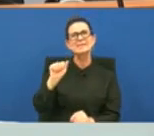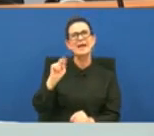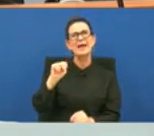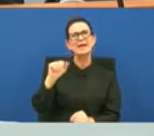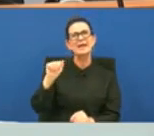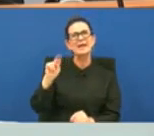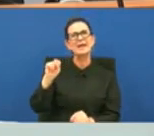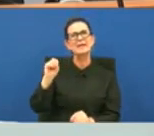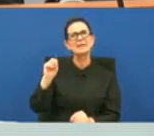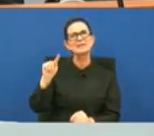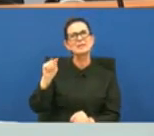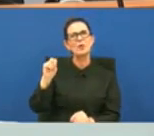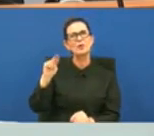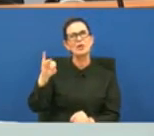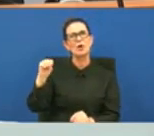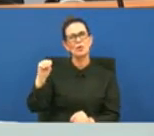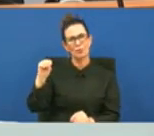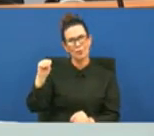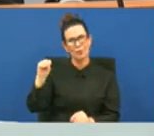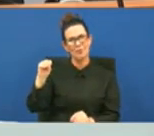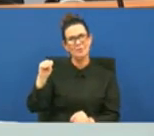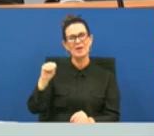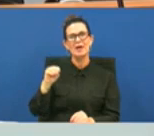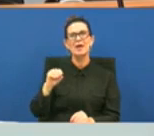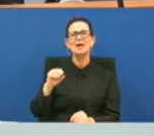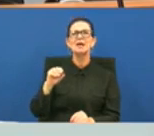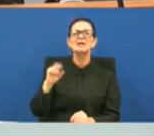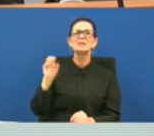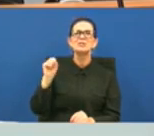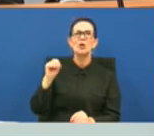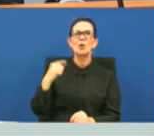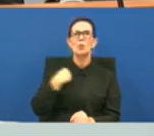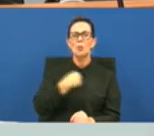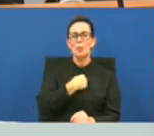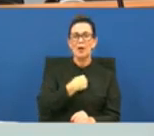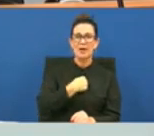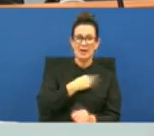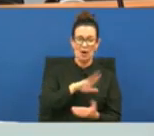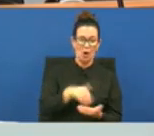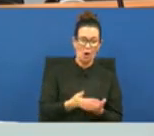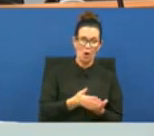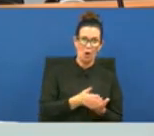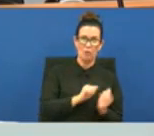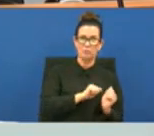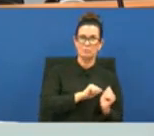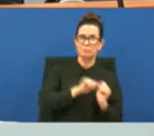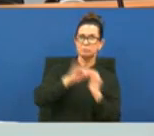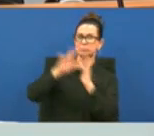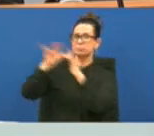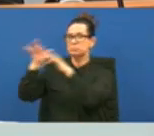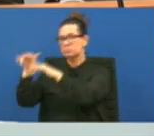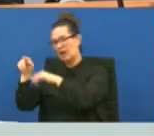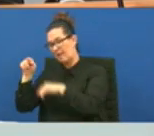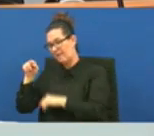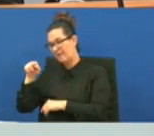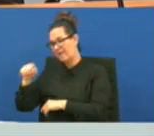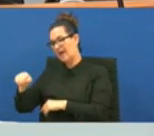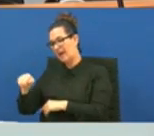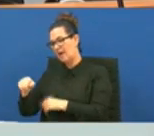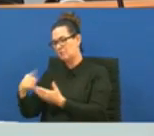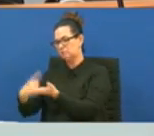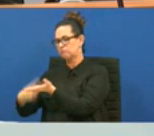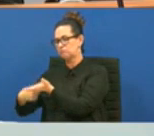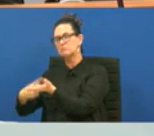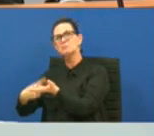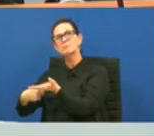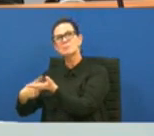council members and all and the previous mayor we all went to san antonio to um to go over the